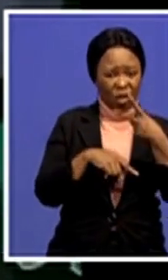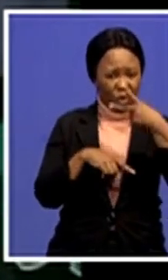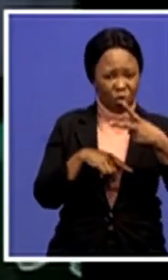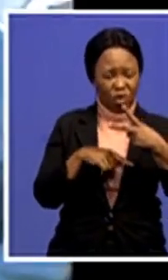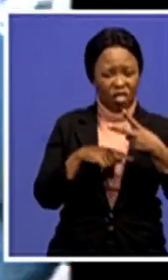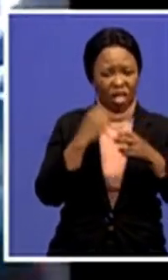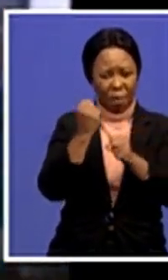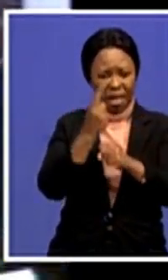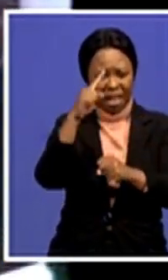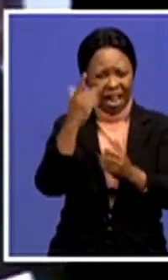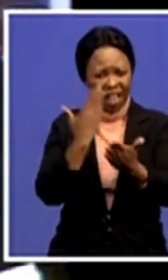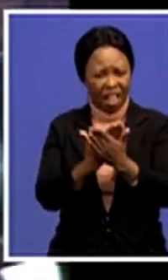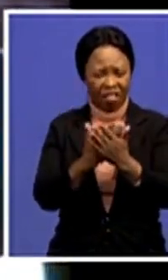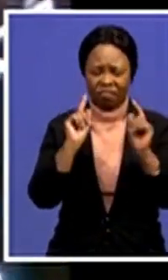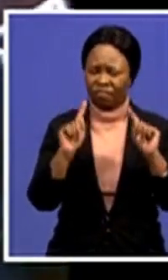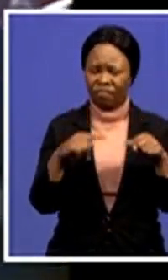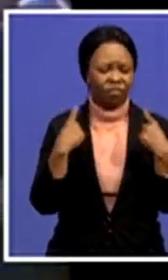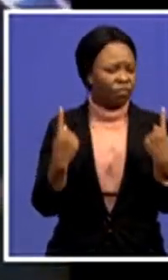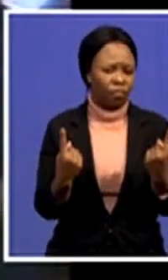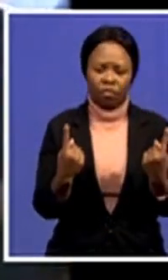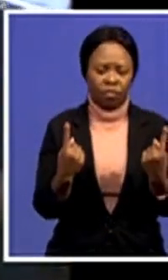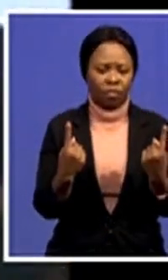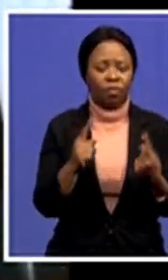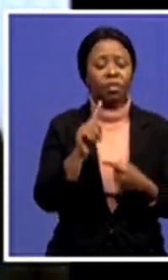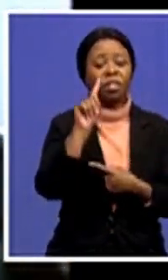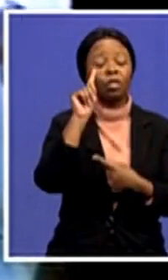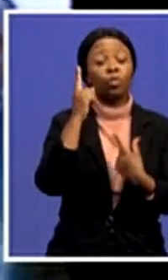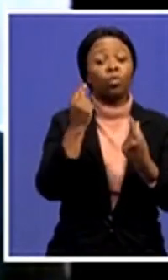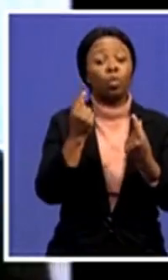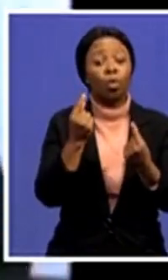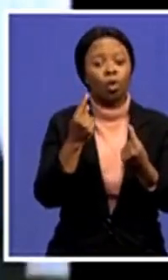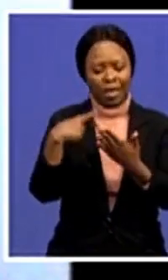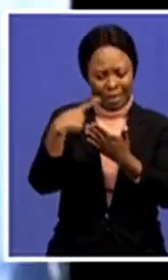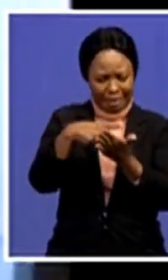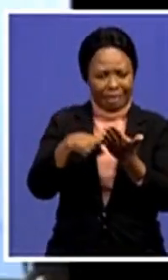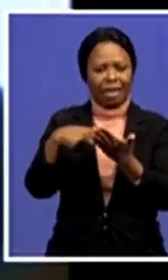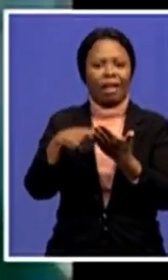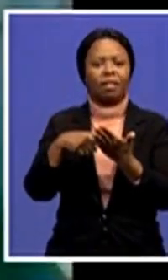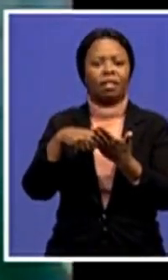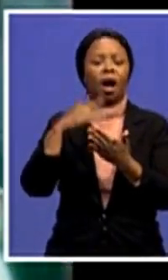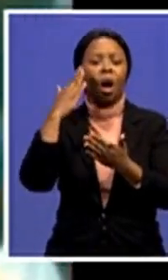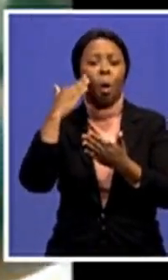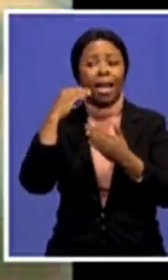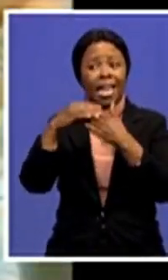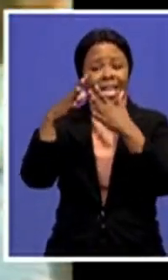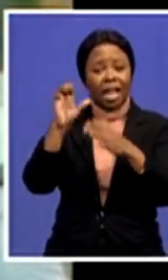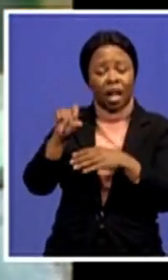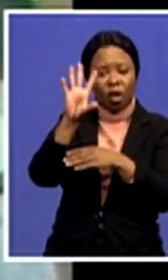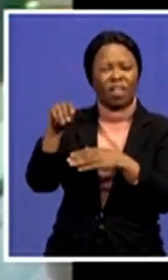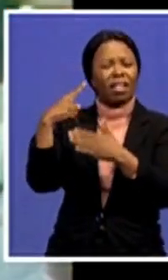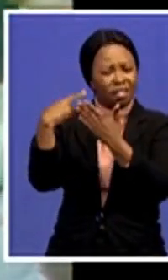Discuss with the leaders, white leaders in South Africa the problem of land.